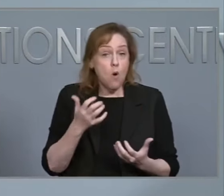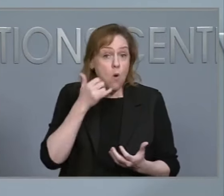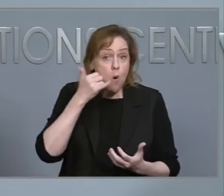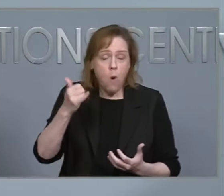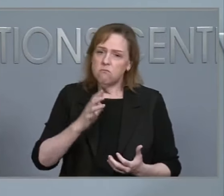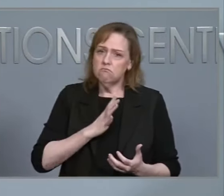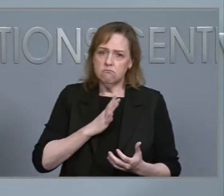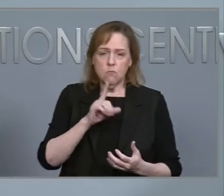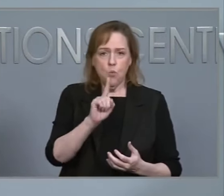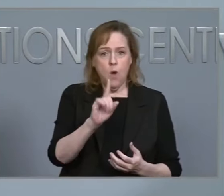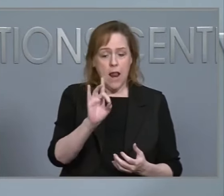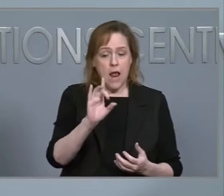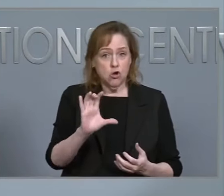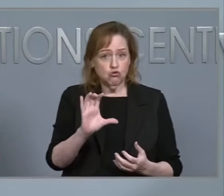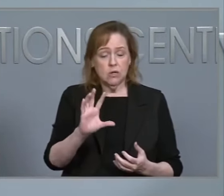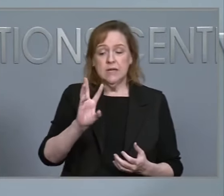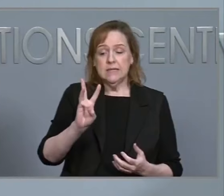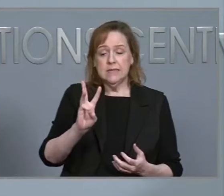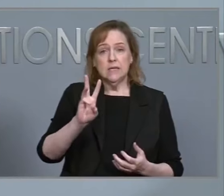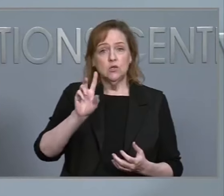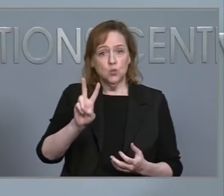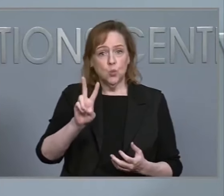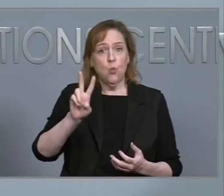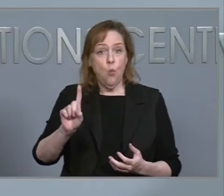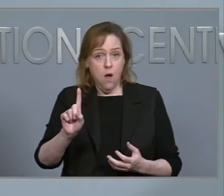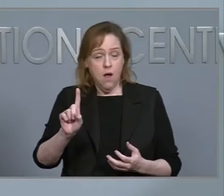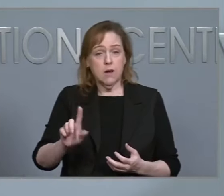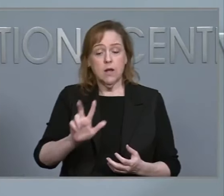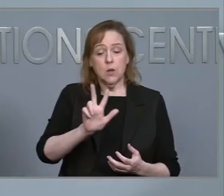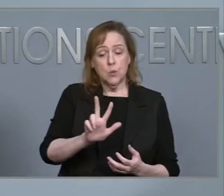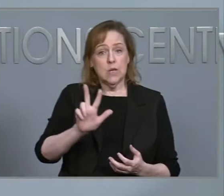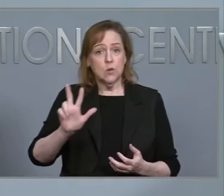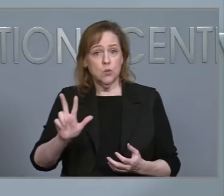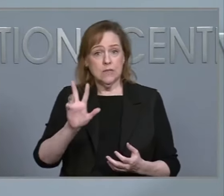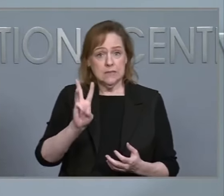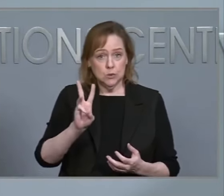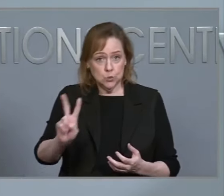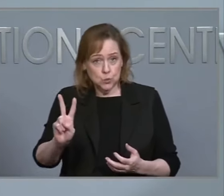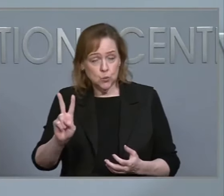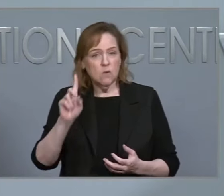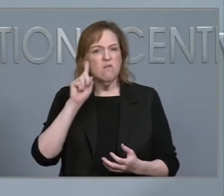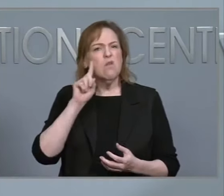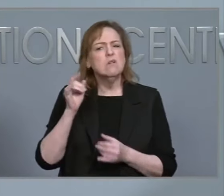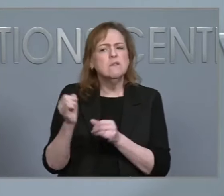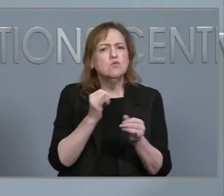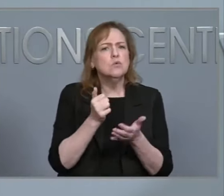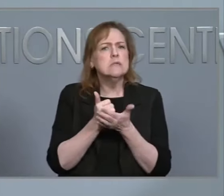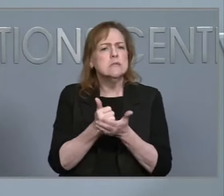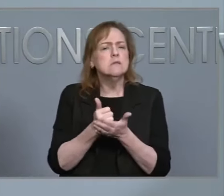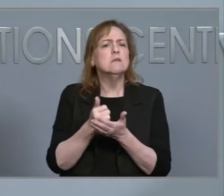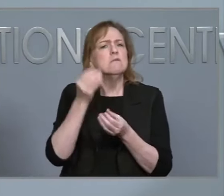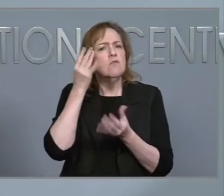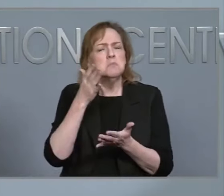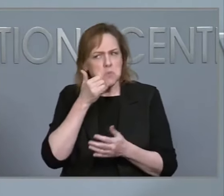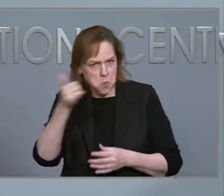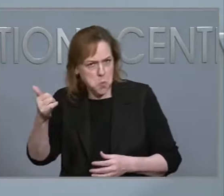-621-3362 for individual assistance information.